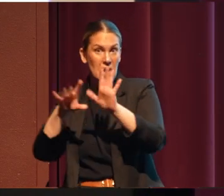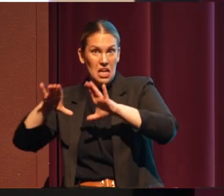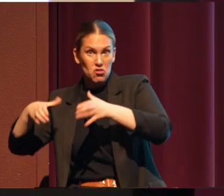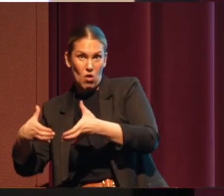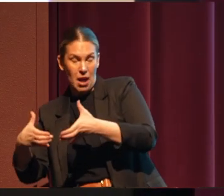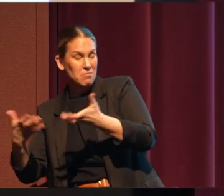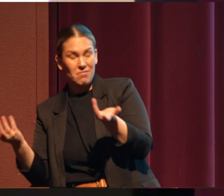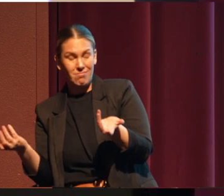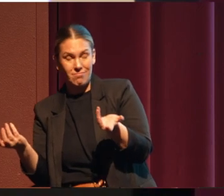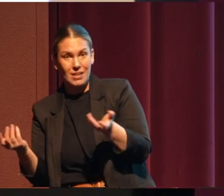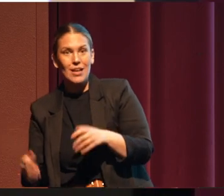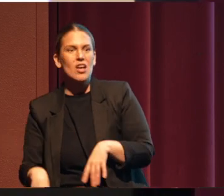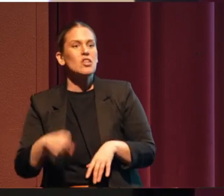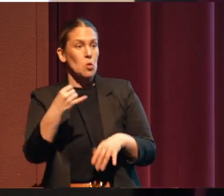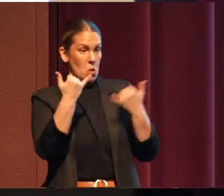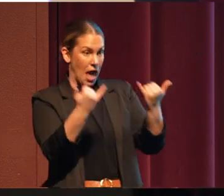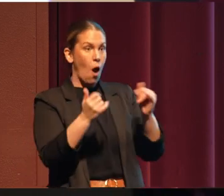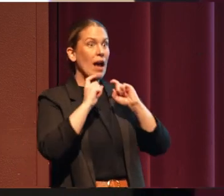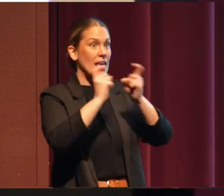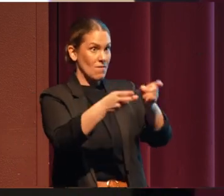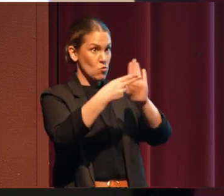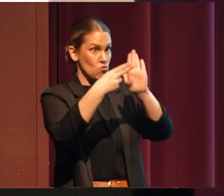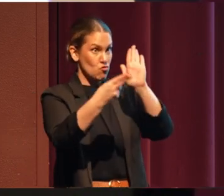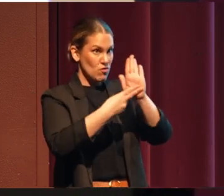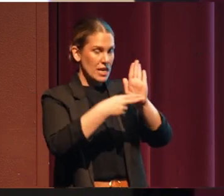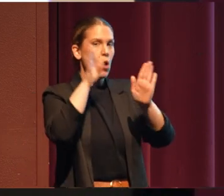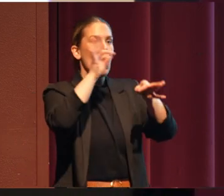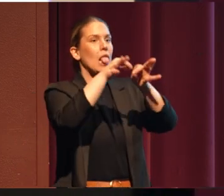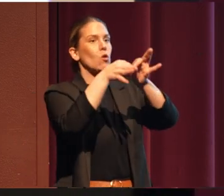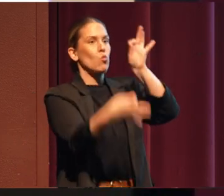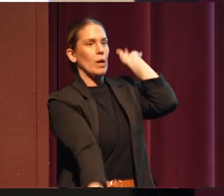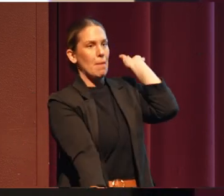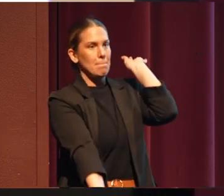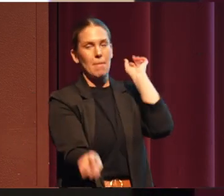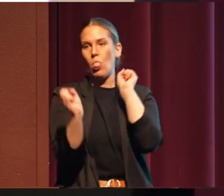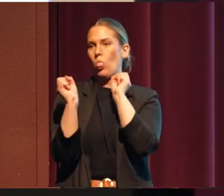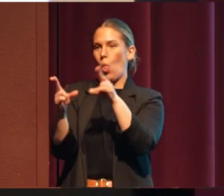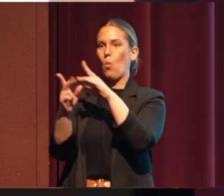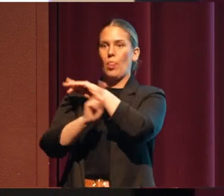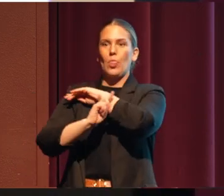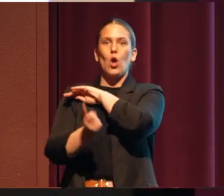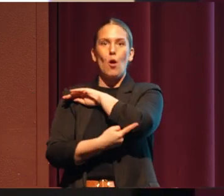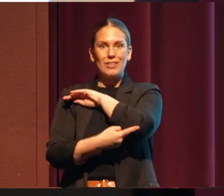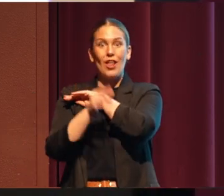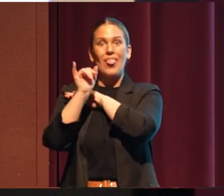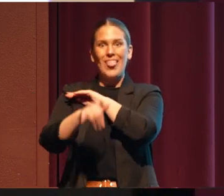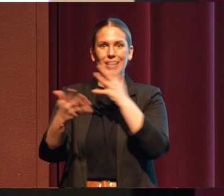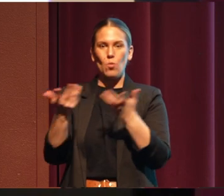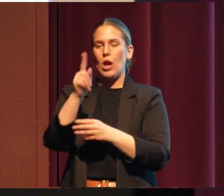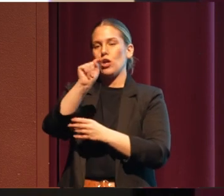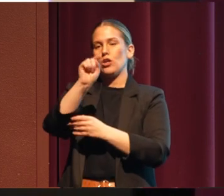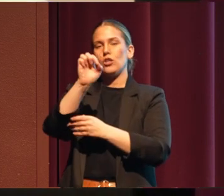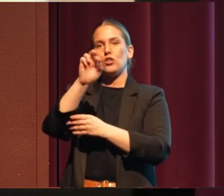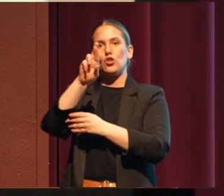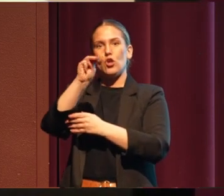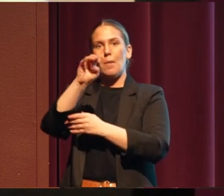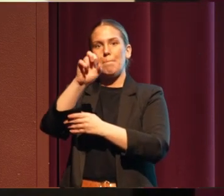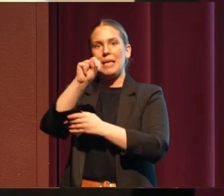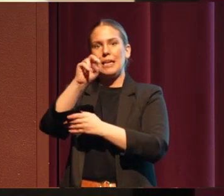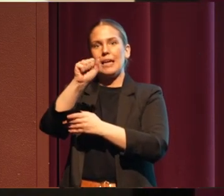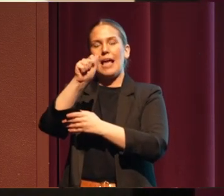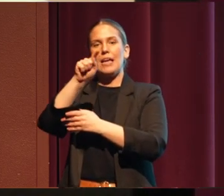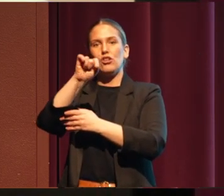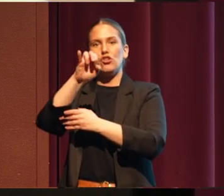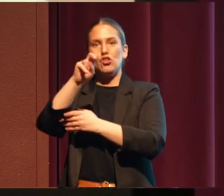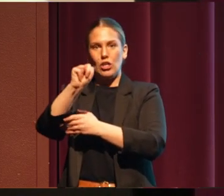treaty, we're going to rip up that treaty and throw it in the garbage. And that's what termination did. And